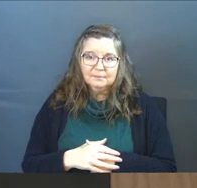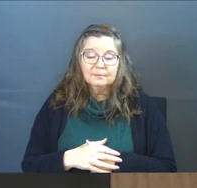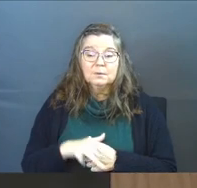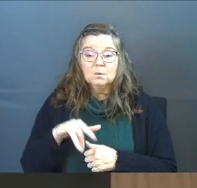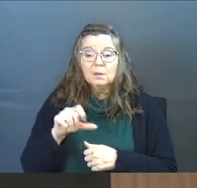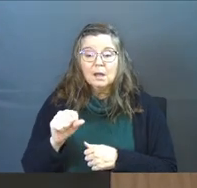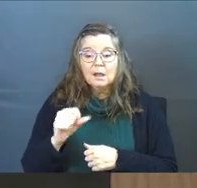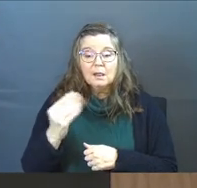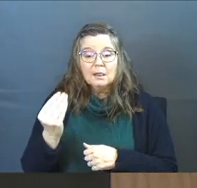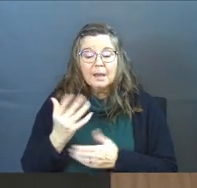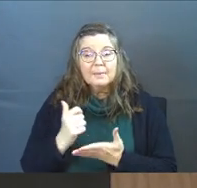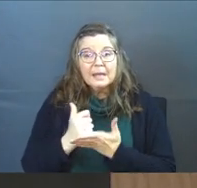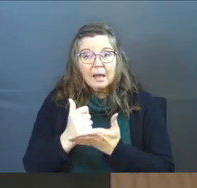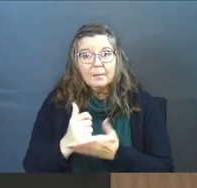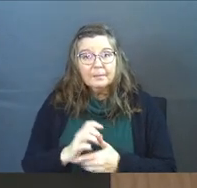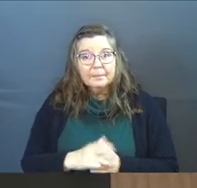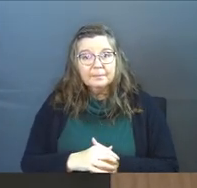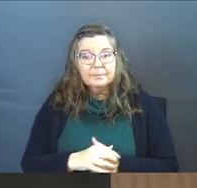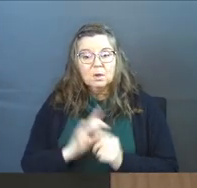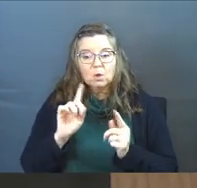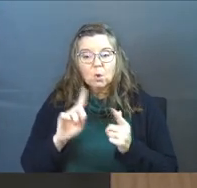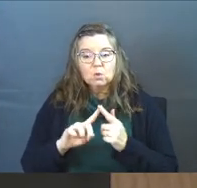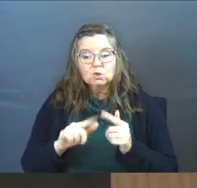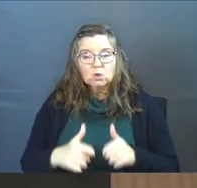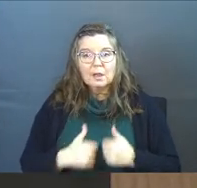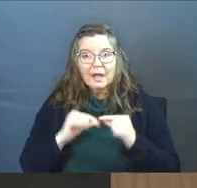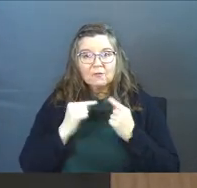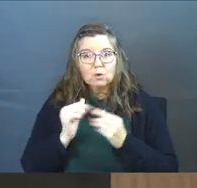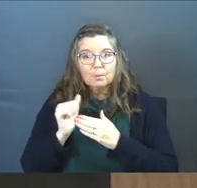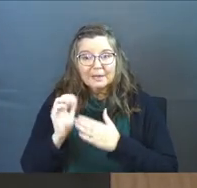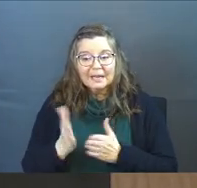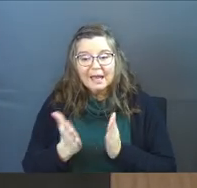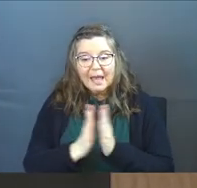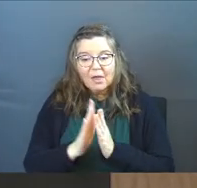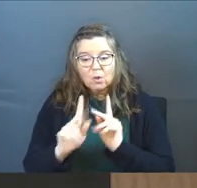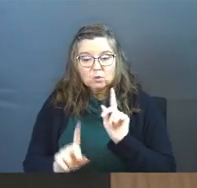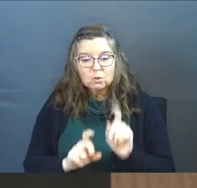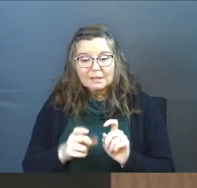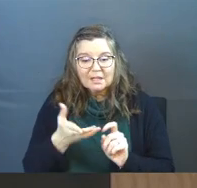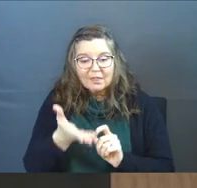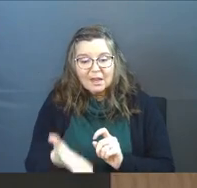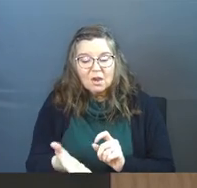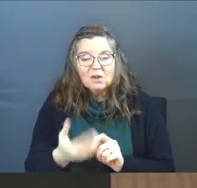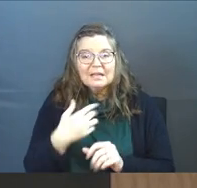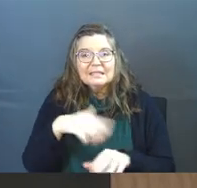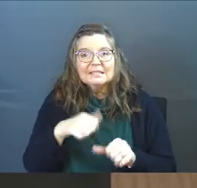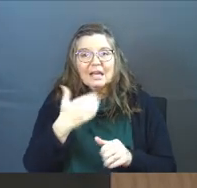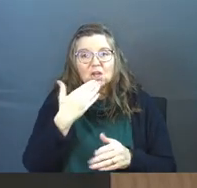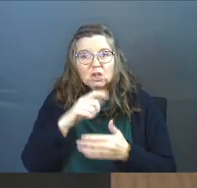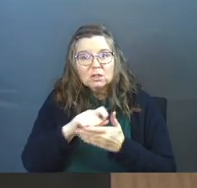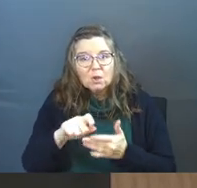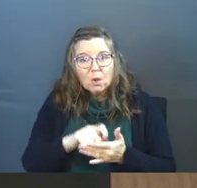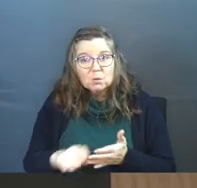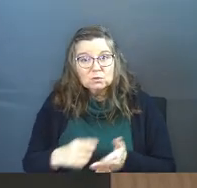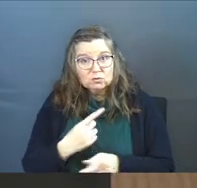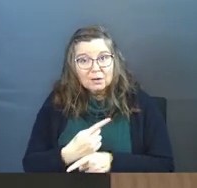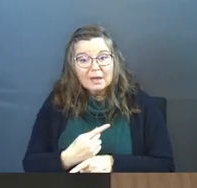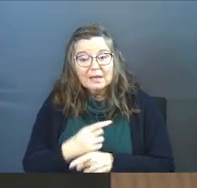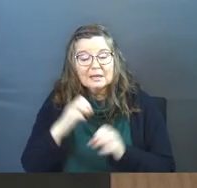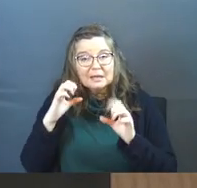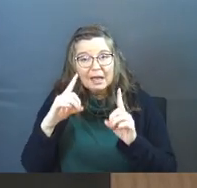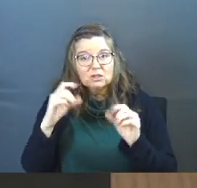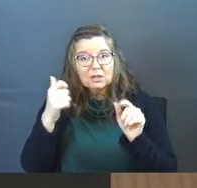So, yeah, let me help. Go to your life group leader. Ask those questions there. Take good notes, right?